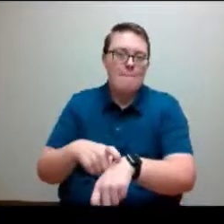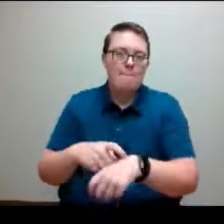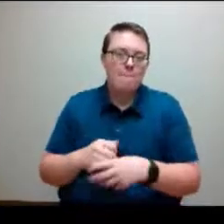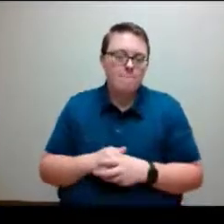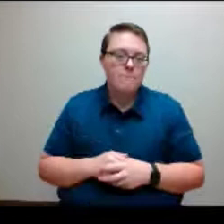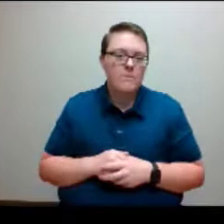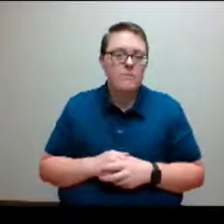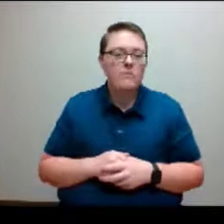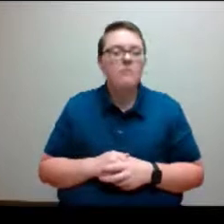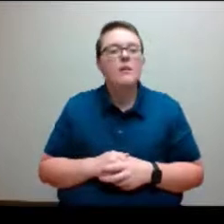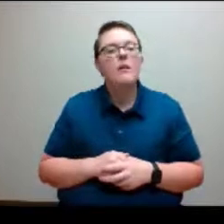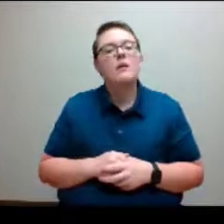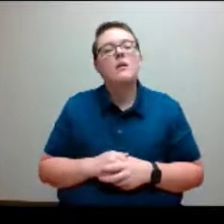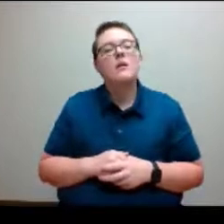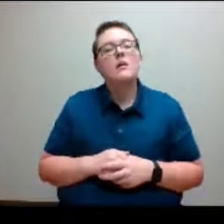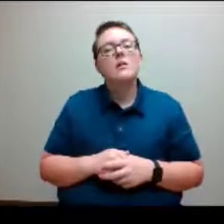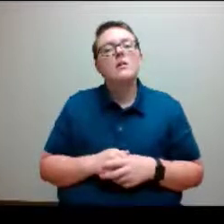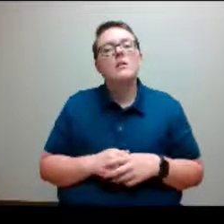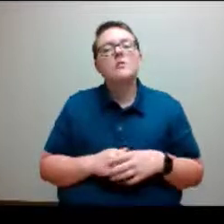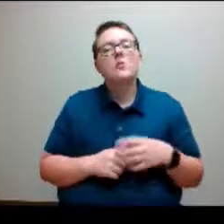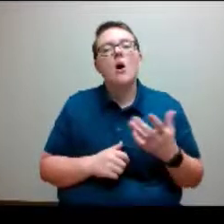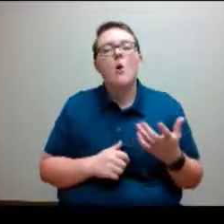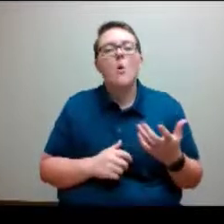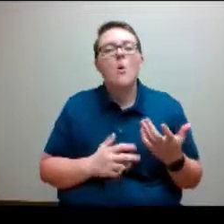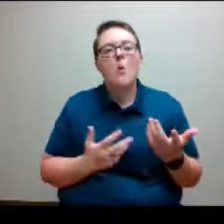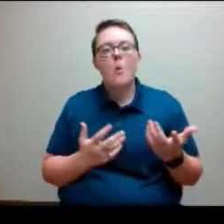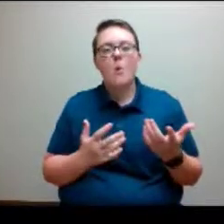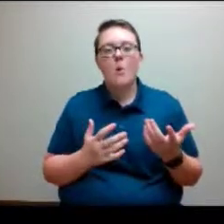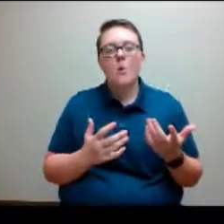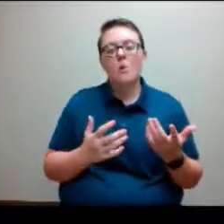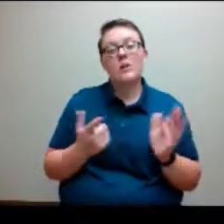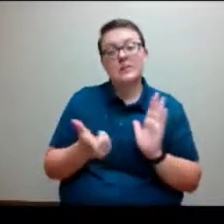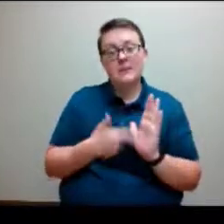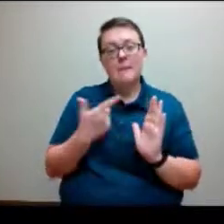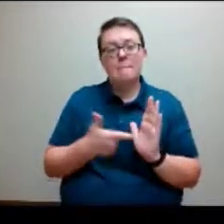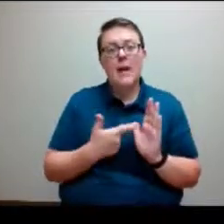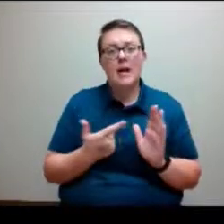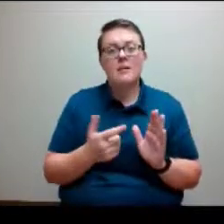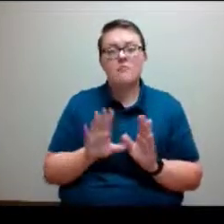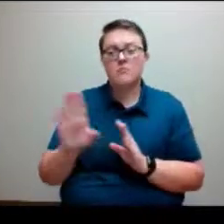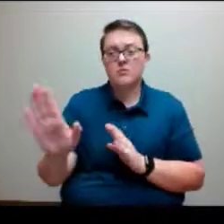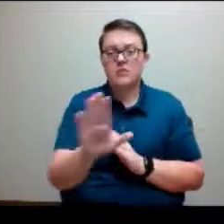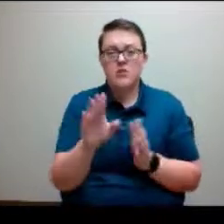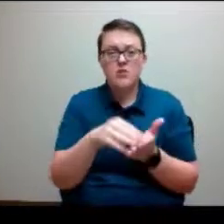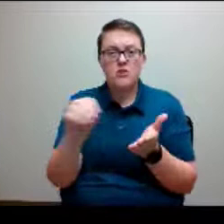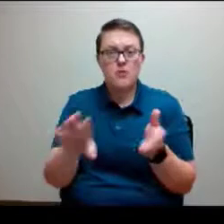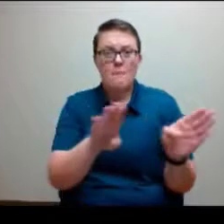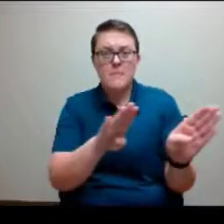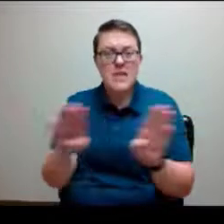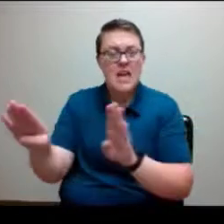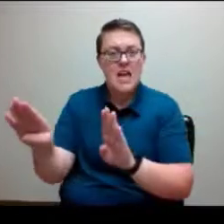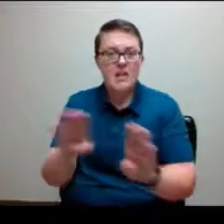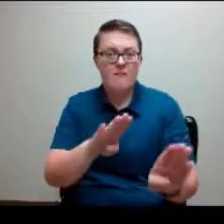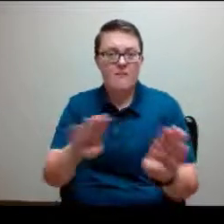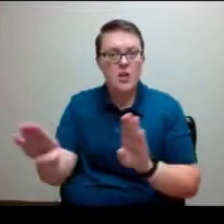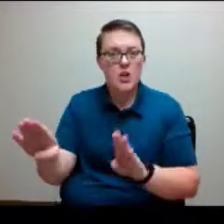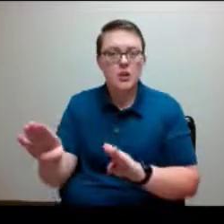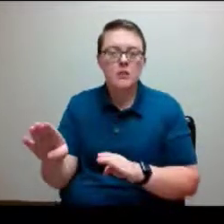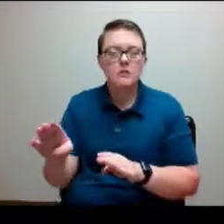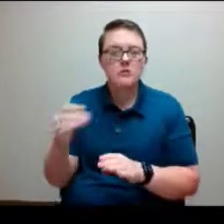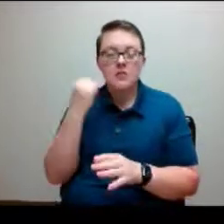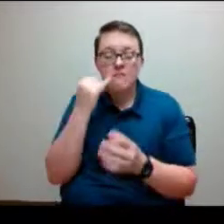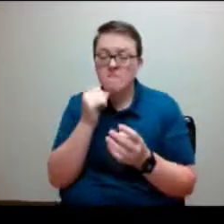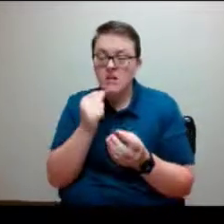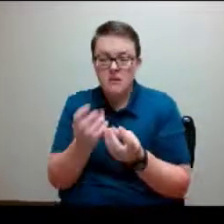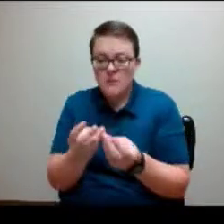different behaviors that you're going to see from students are not going anywhere. They are increasing. The way that they're